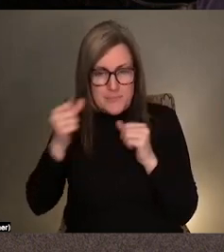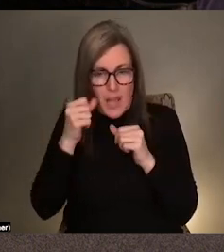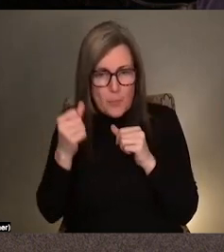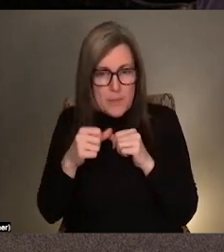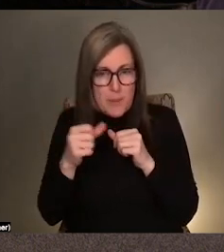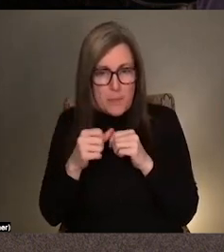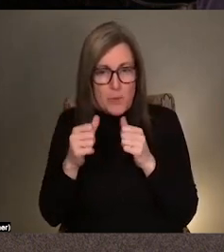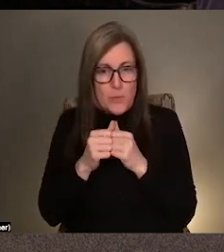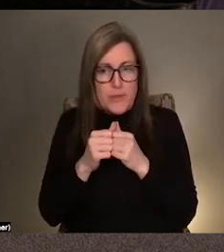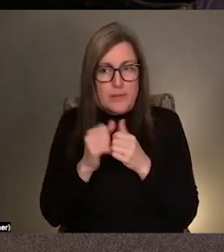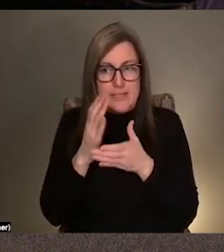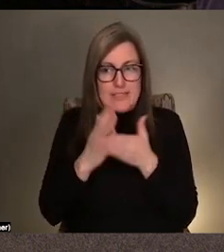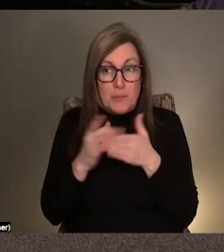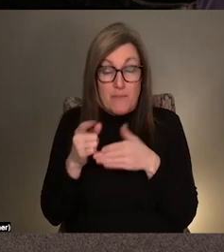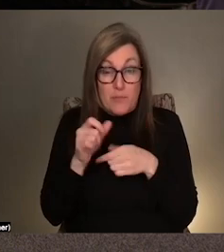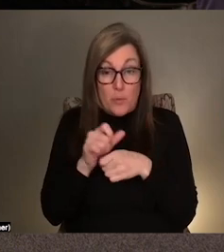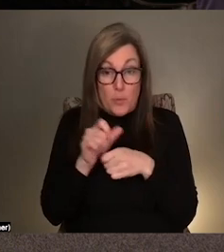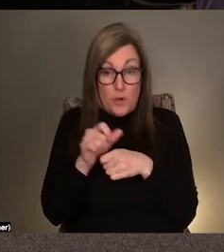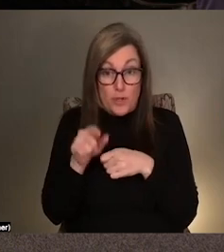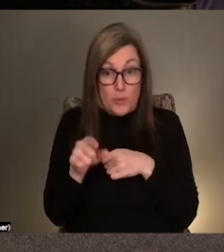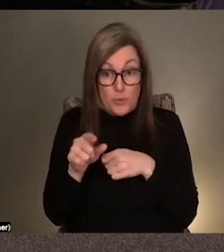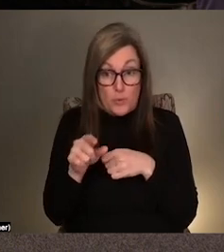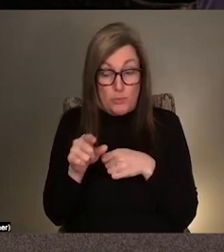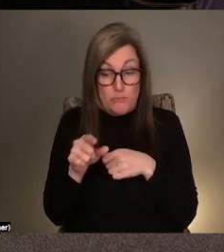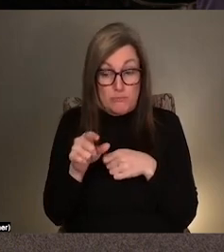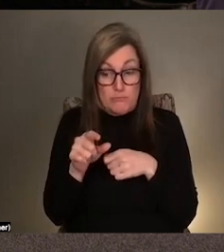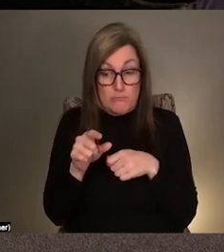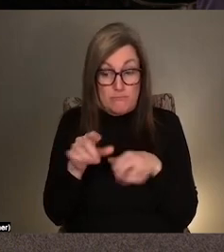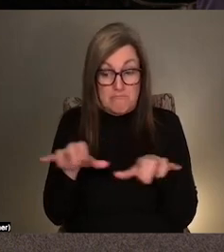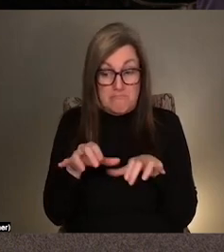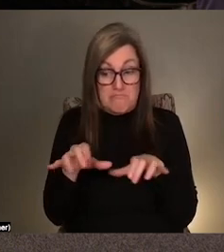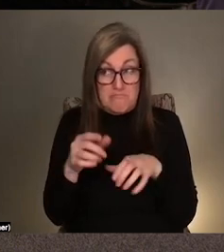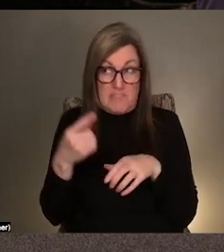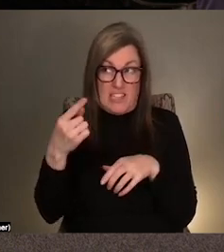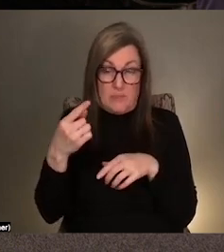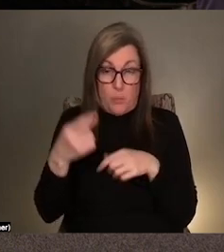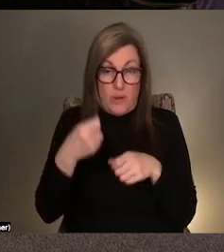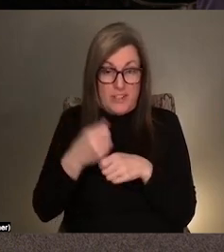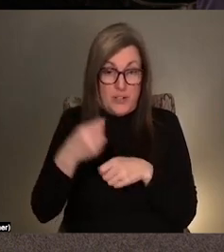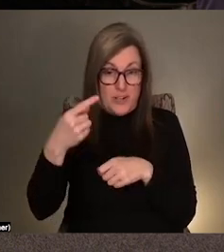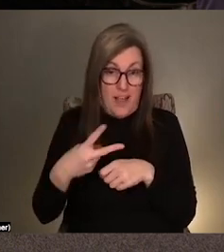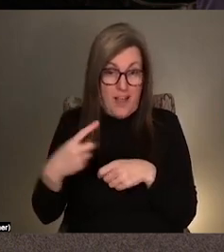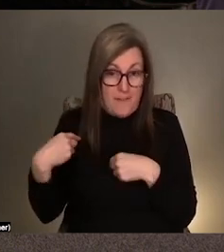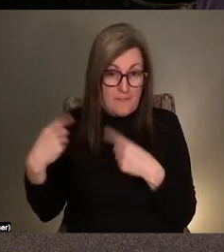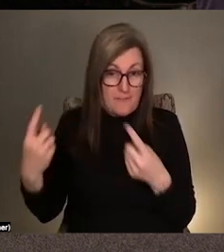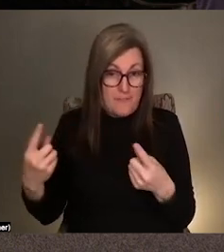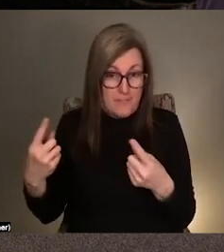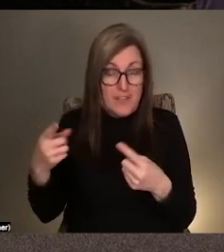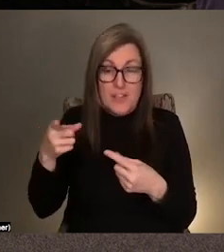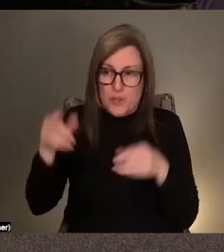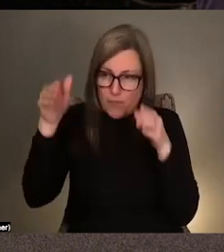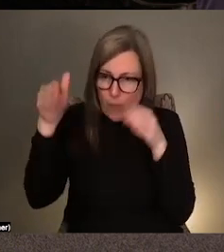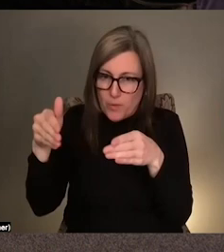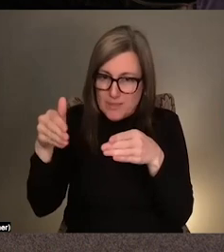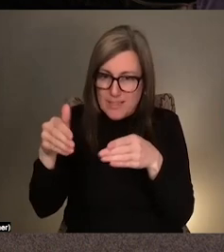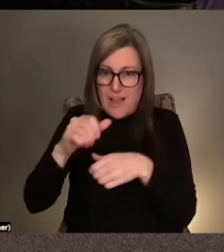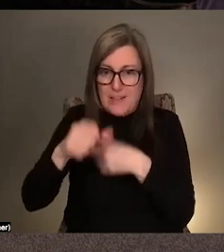you were making in the last year and a half. You've been thinking a lot about the sixties and seventies.